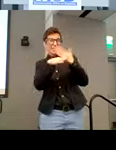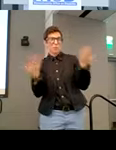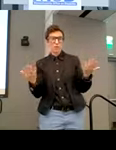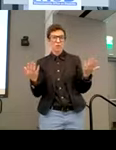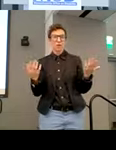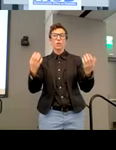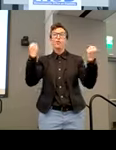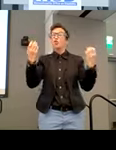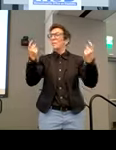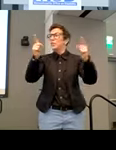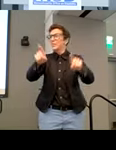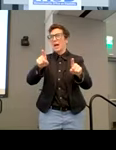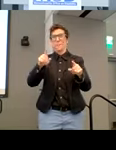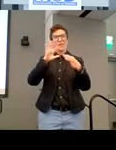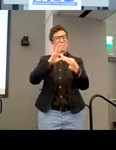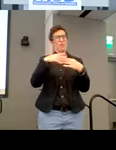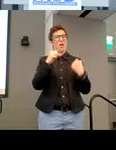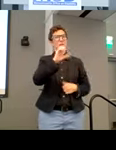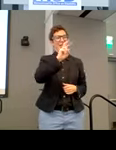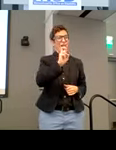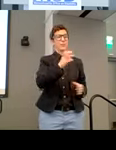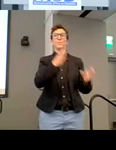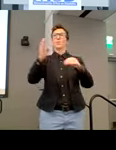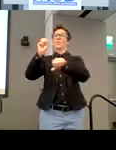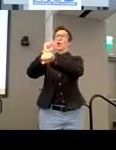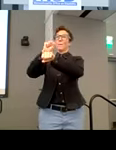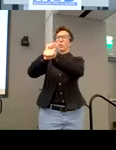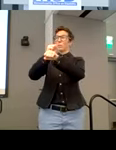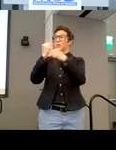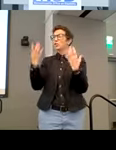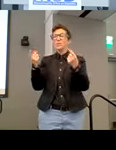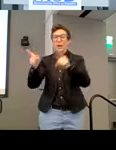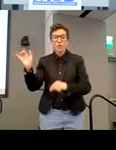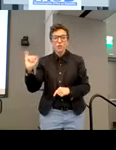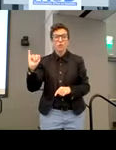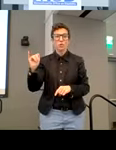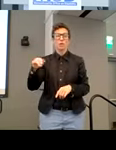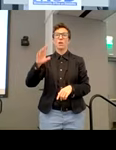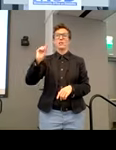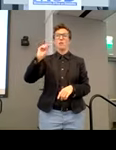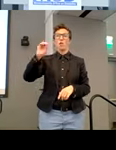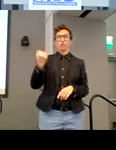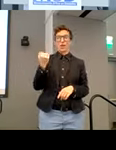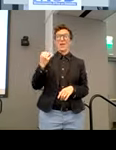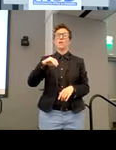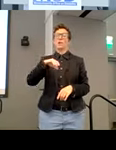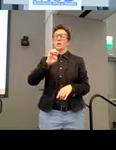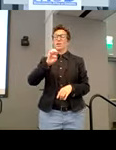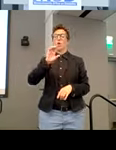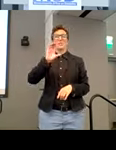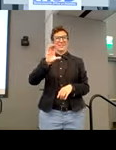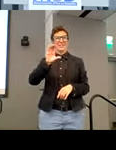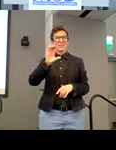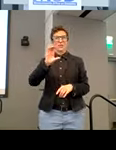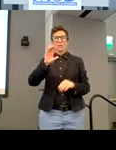so much is happening in healthcare in employment. So much is happening. The department of justice in the EEOC two months ago,